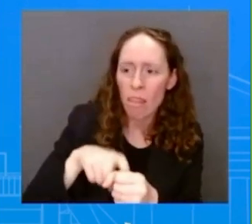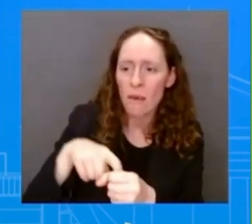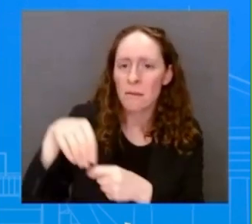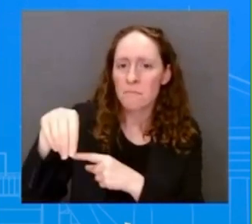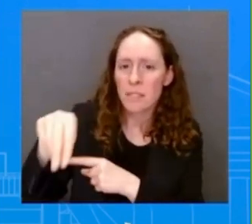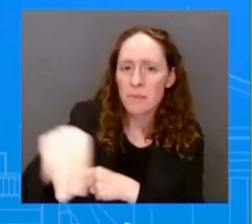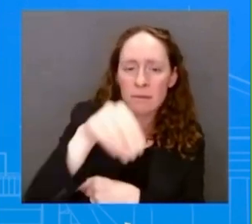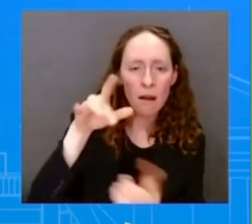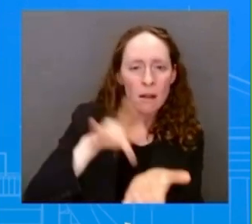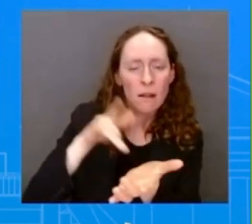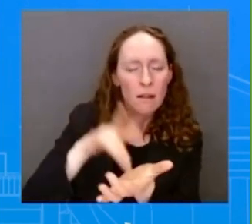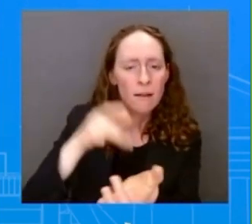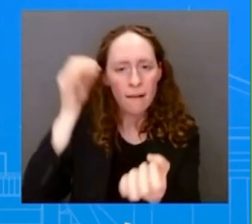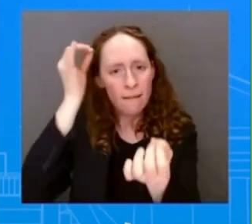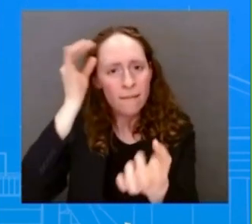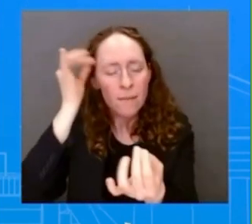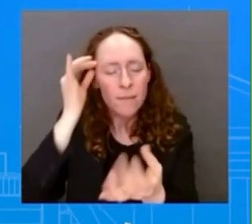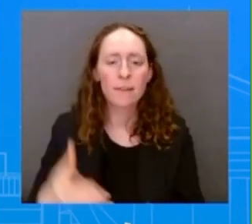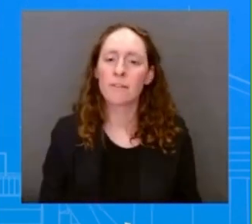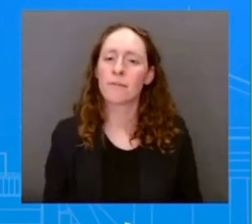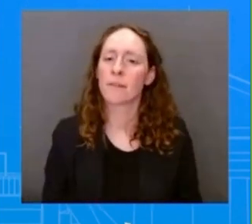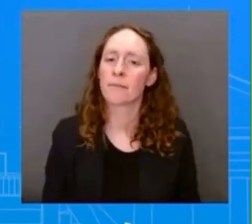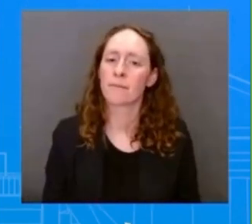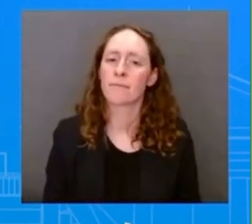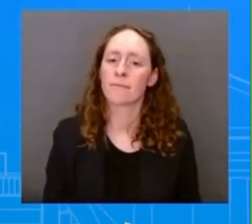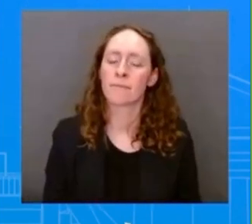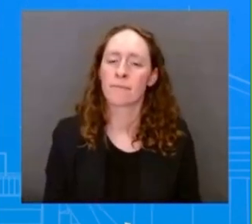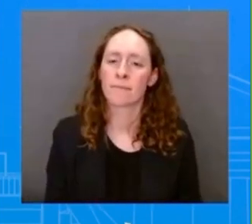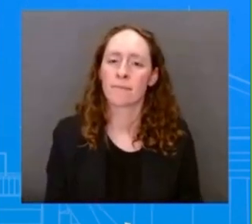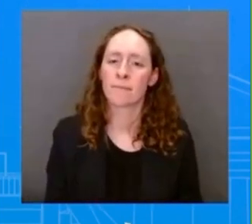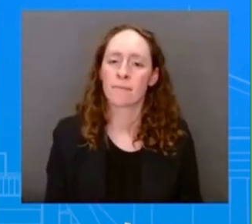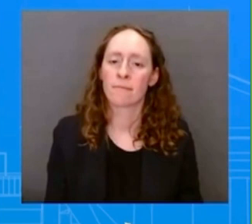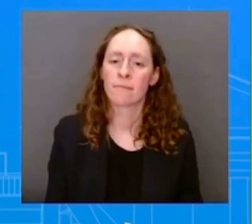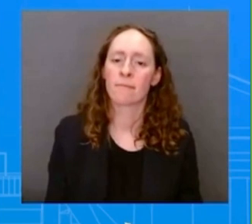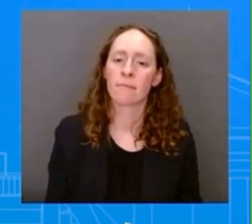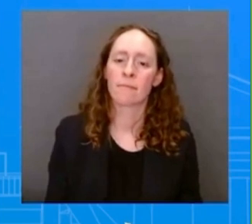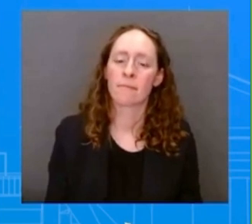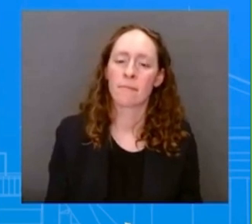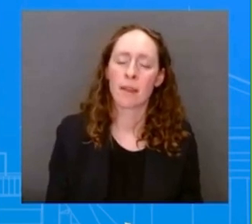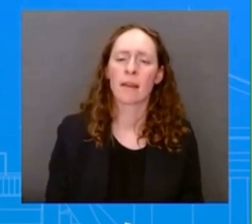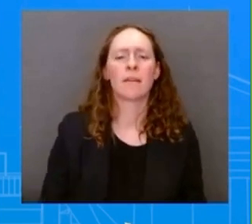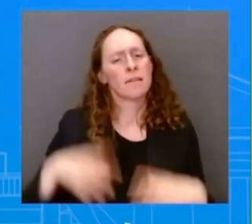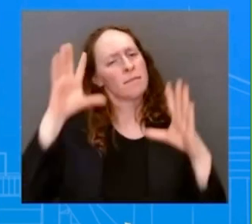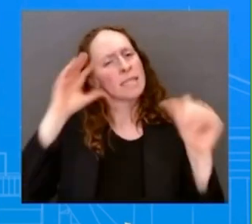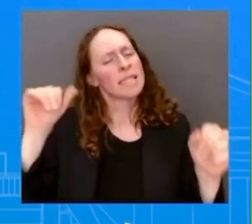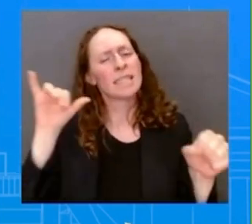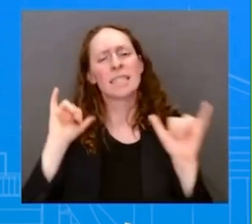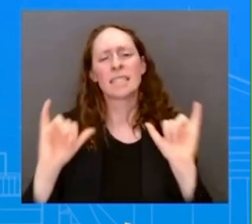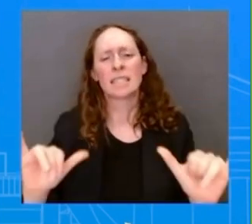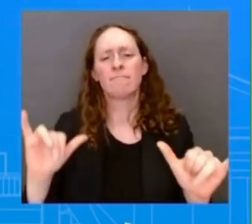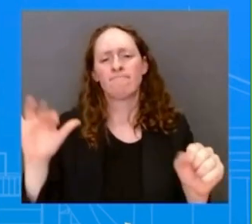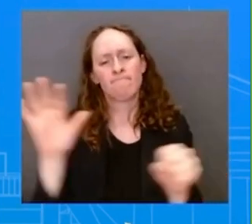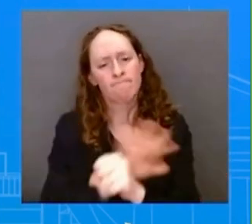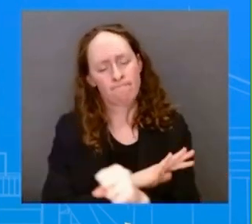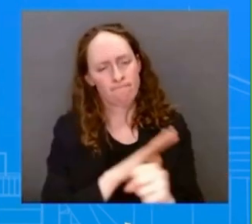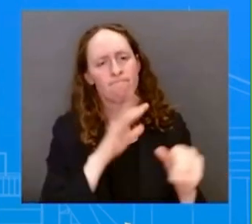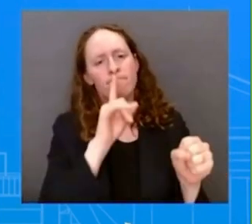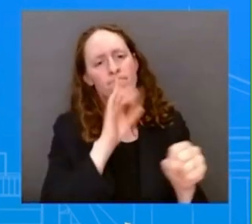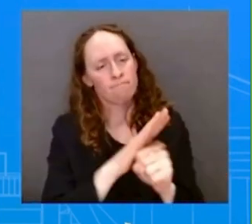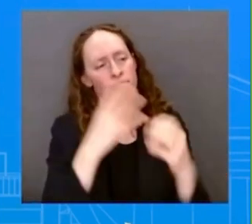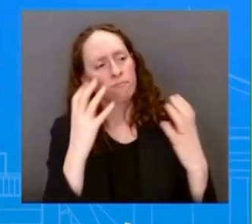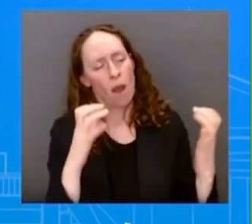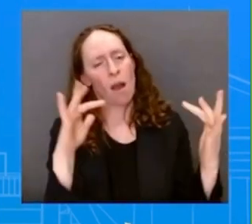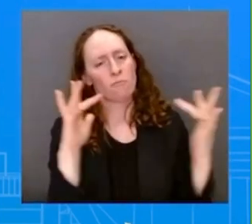uh, to, to keeping those lines of communication open. Um, uh, we still want to get Secretary Blinken,